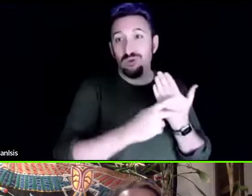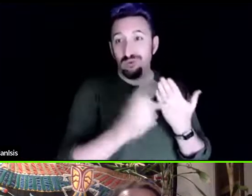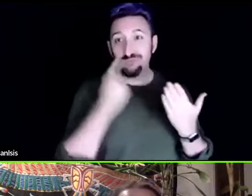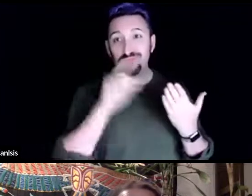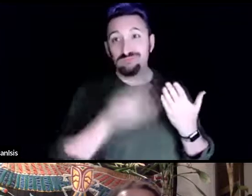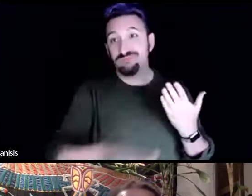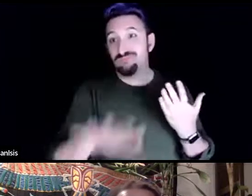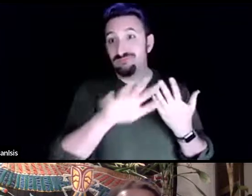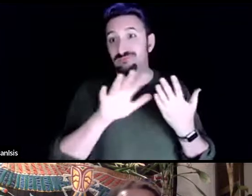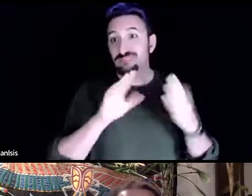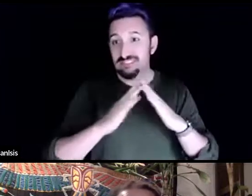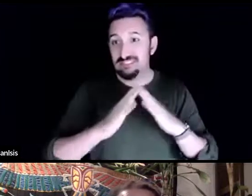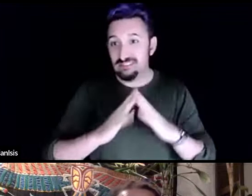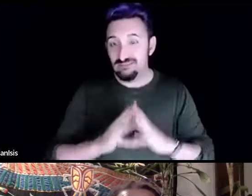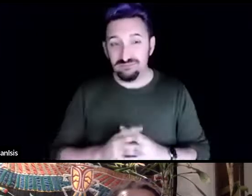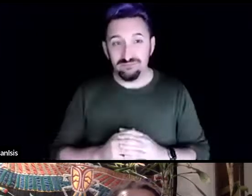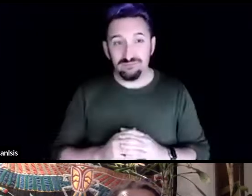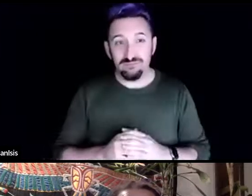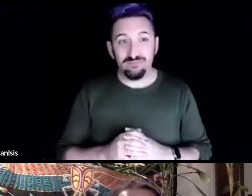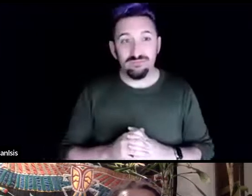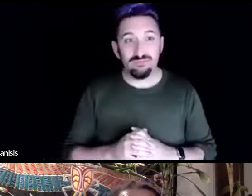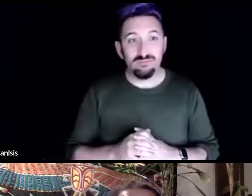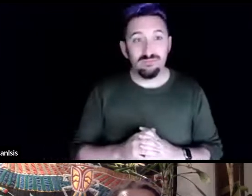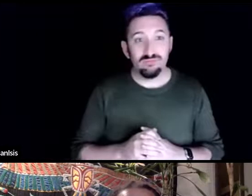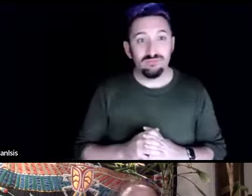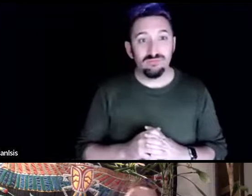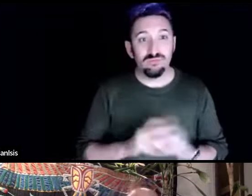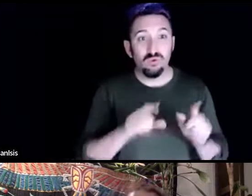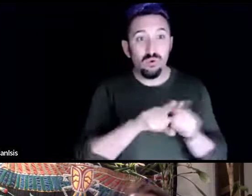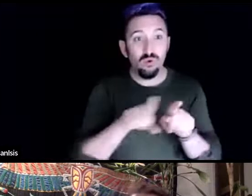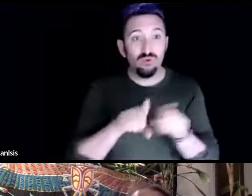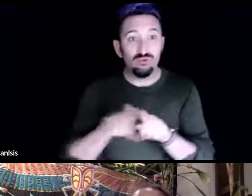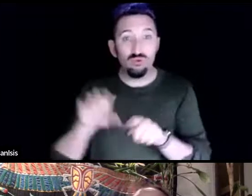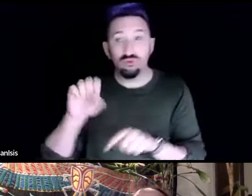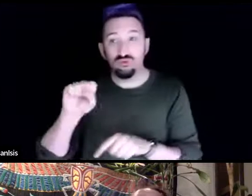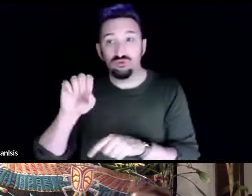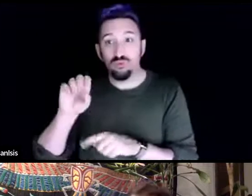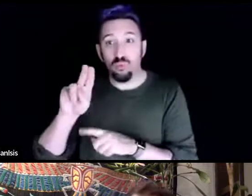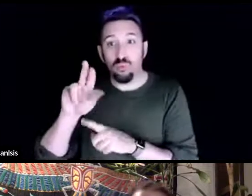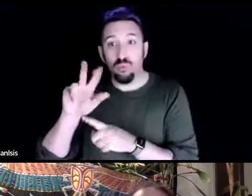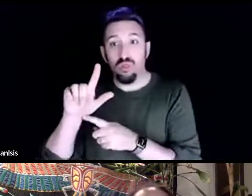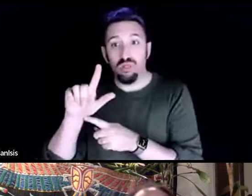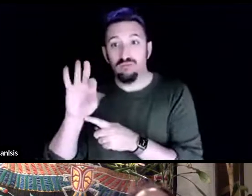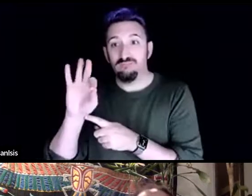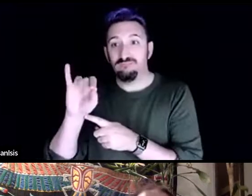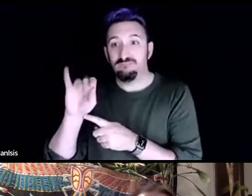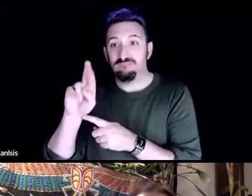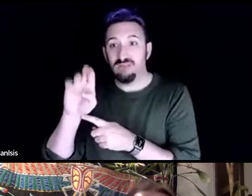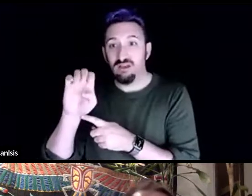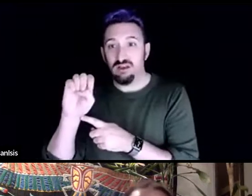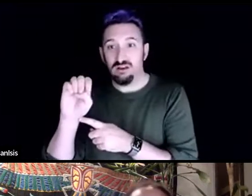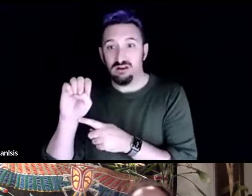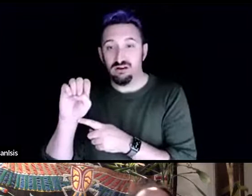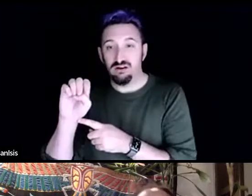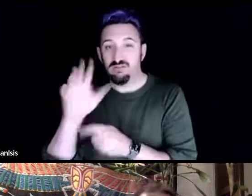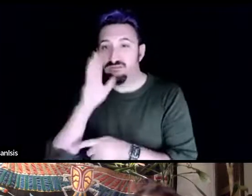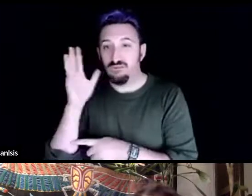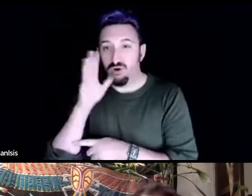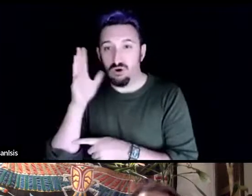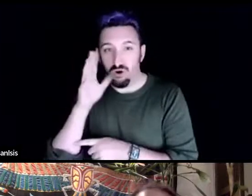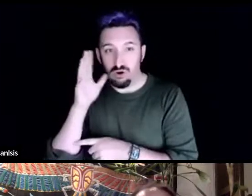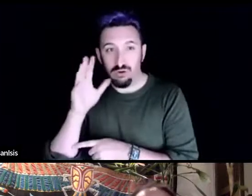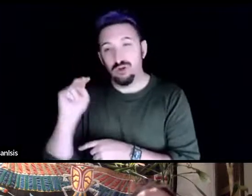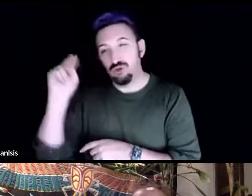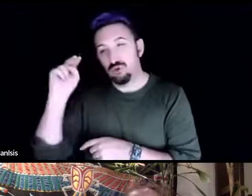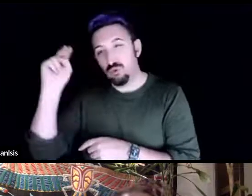and there's also um soul fire farm in uh upstate new york leah pennyman who